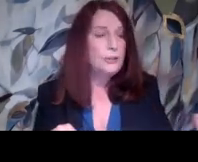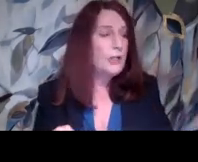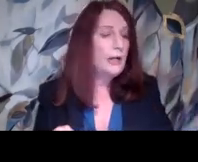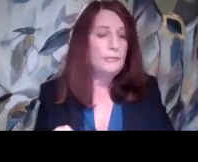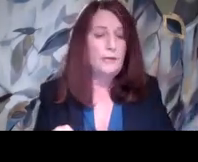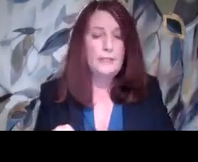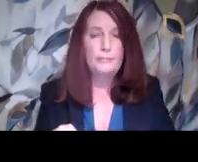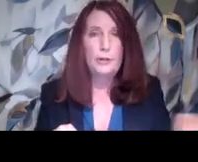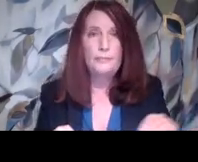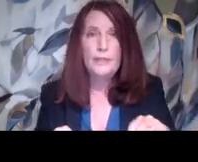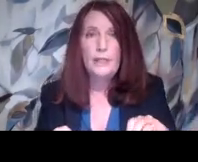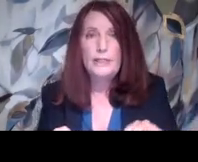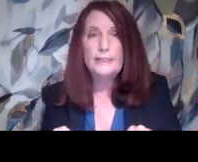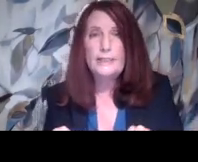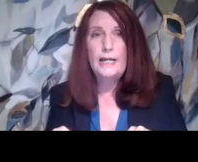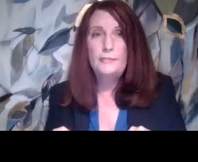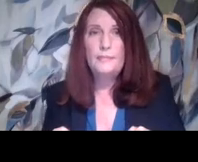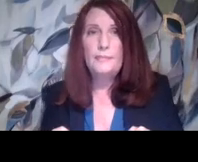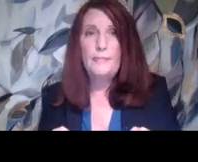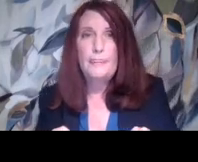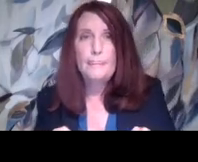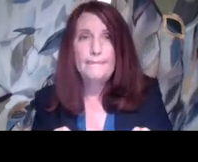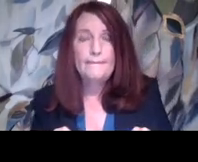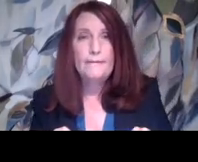range, um, of people. Next slide.